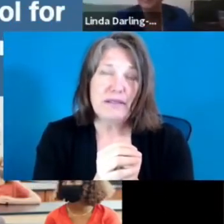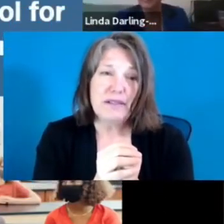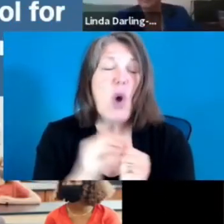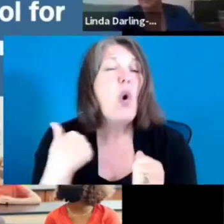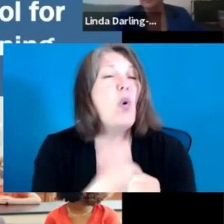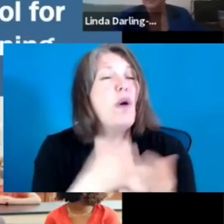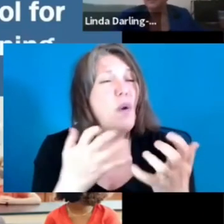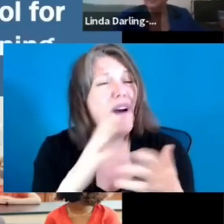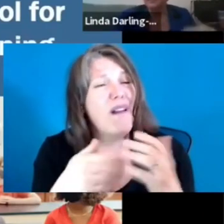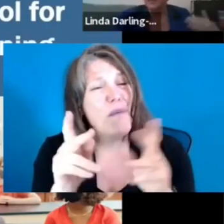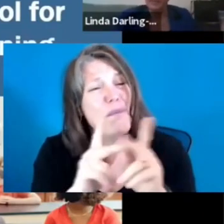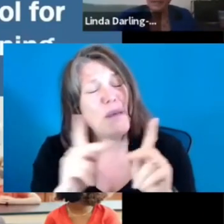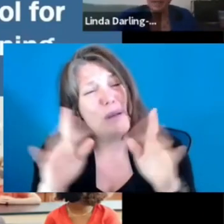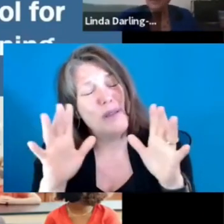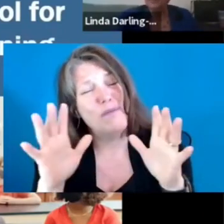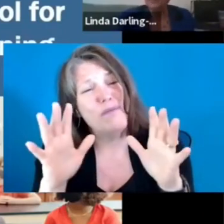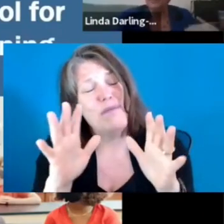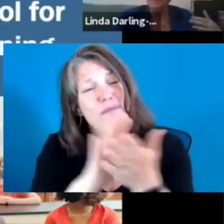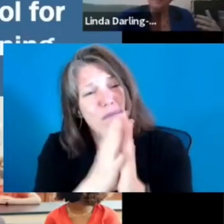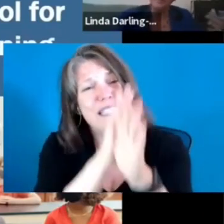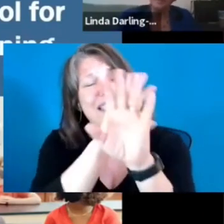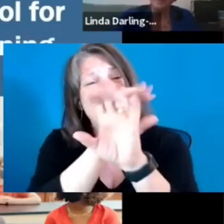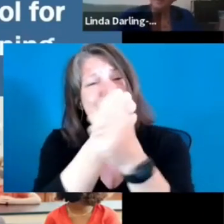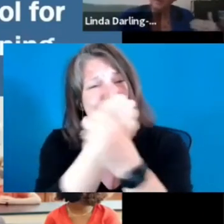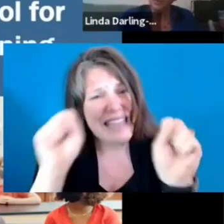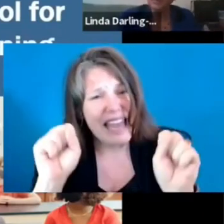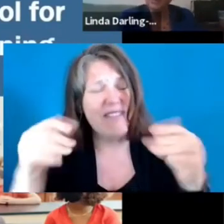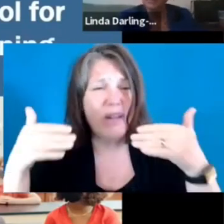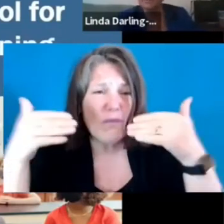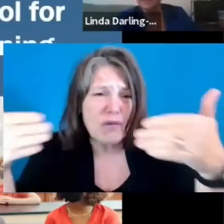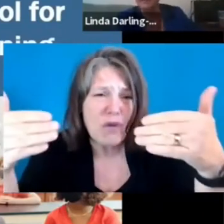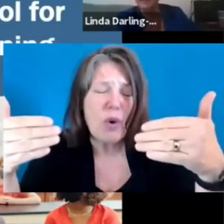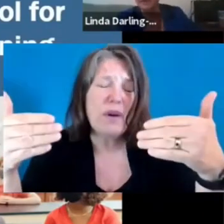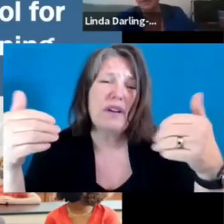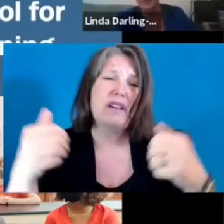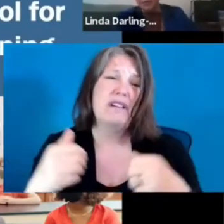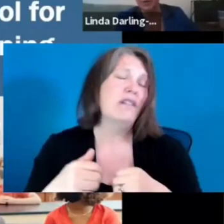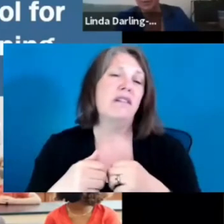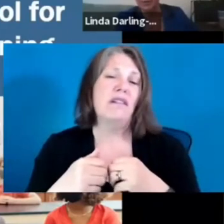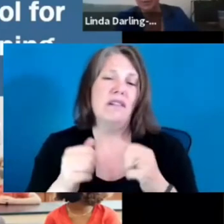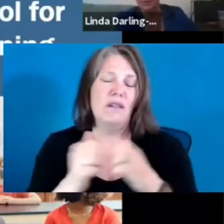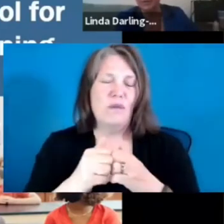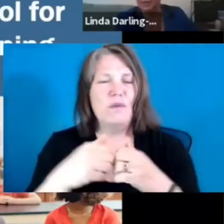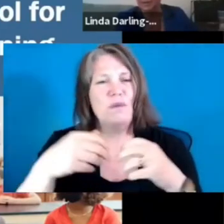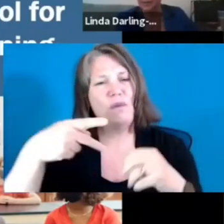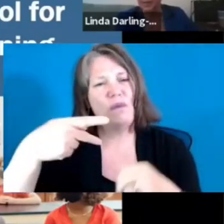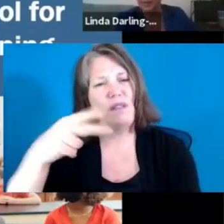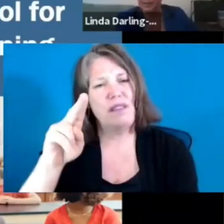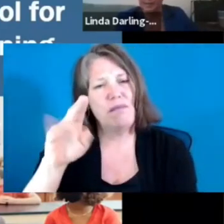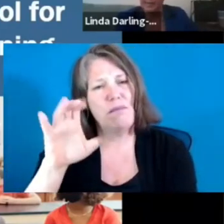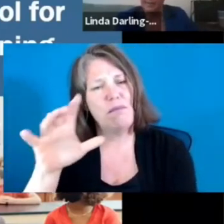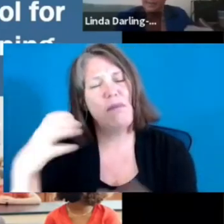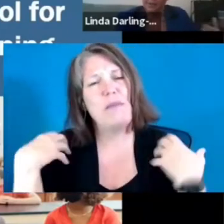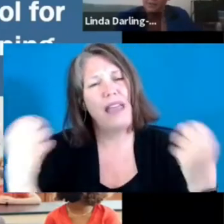of public health, in terms of our personal safety, but also to reopen schools in safe